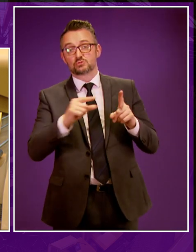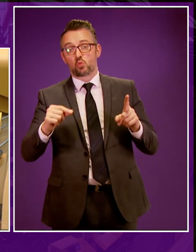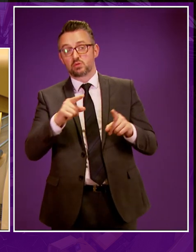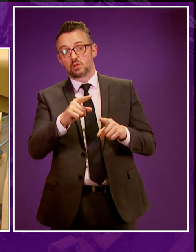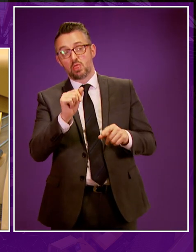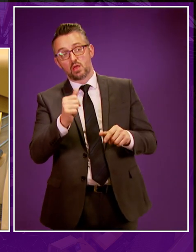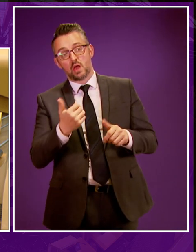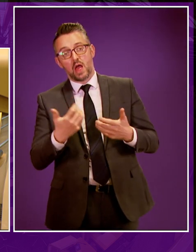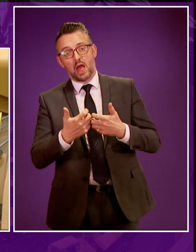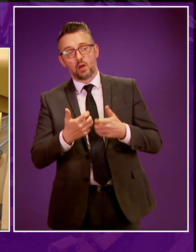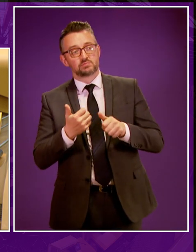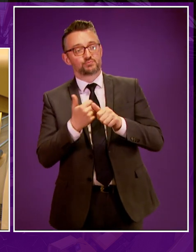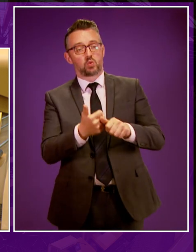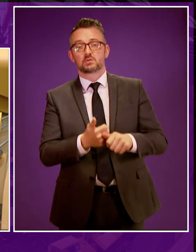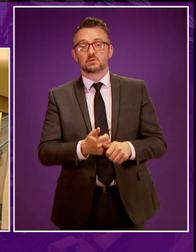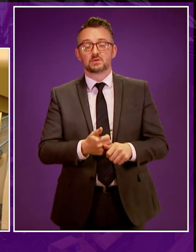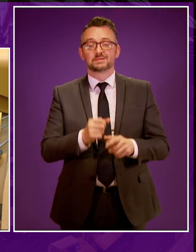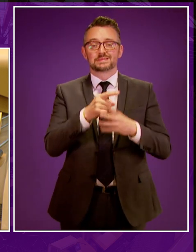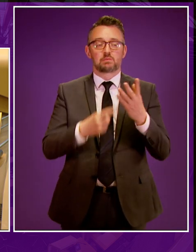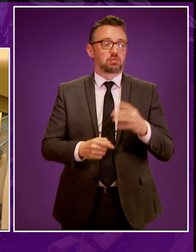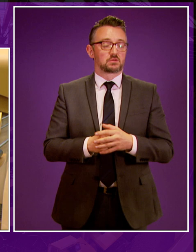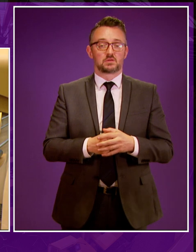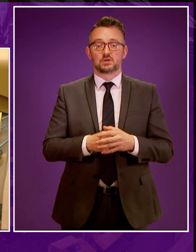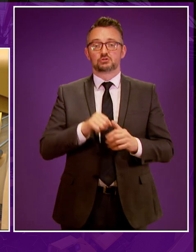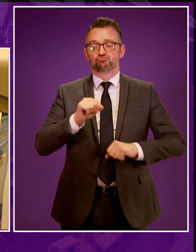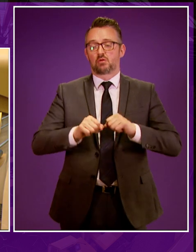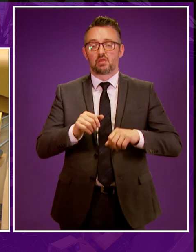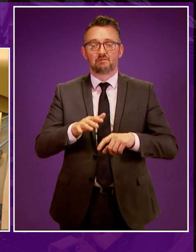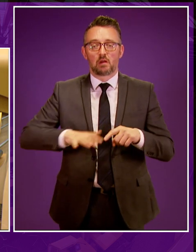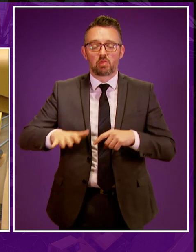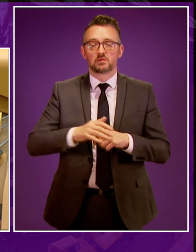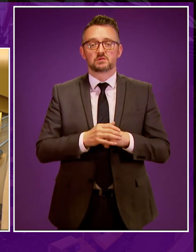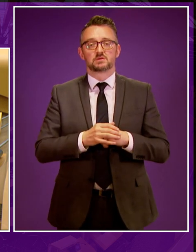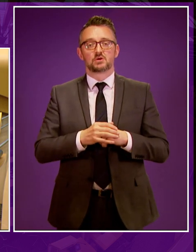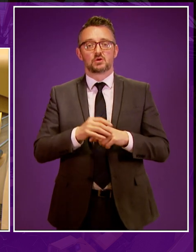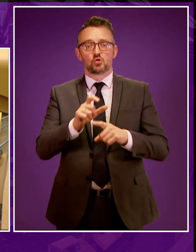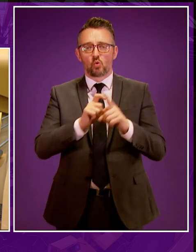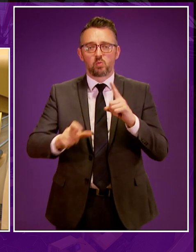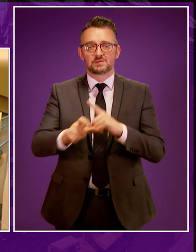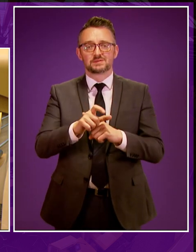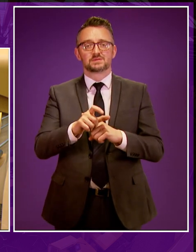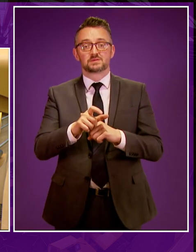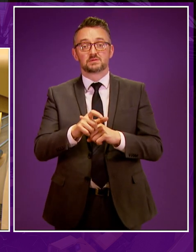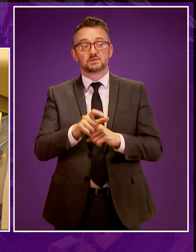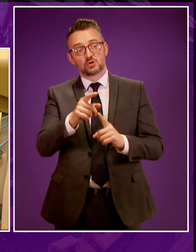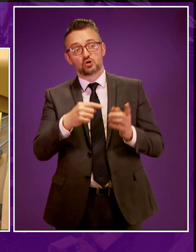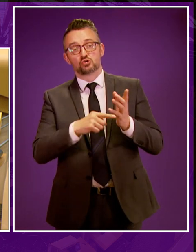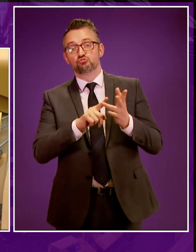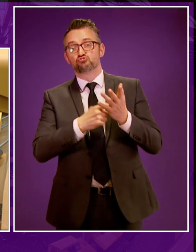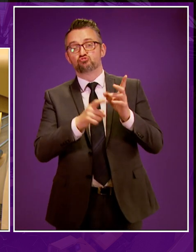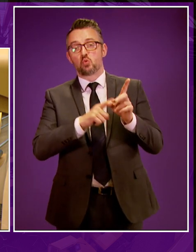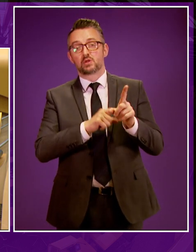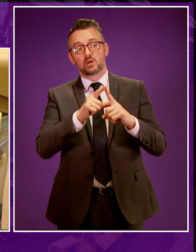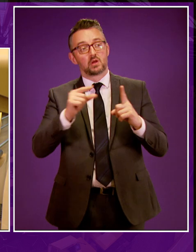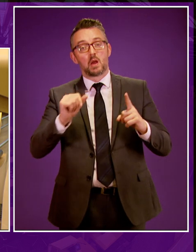disabled people, to homeless people, to struggling families, and now to local communities. It seems that Tory policy is,